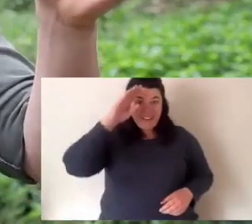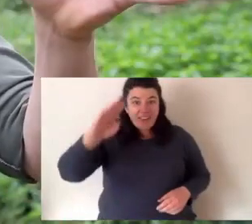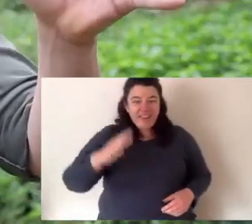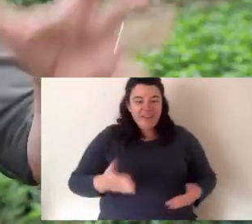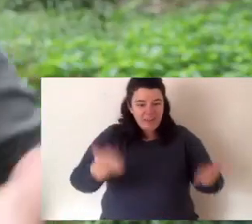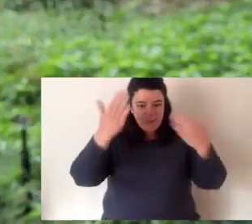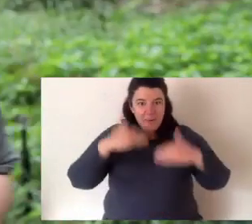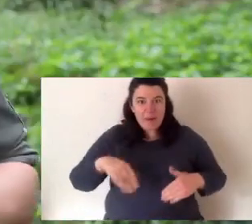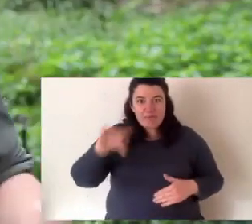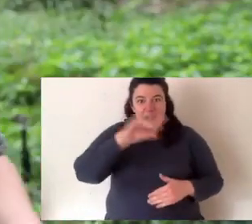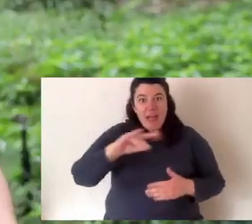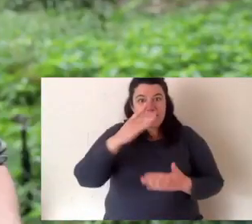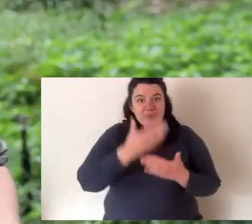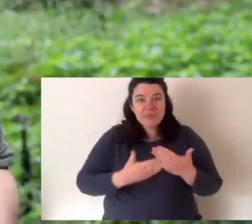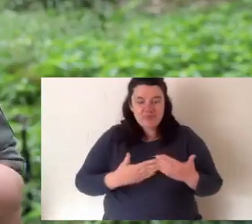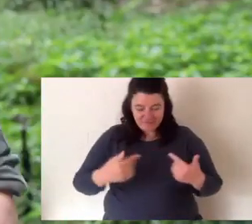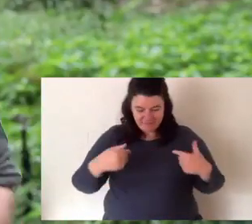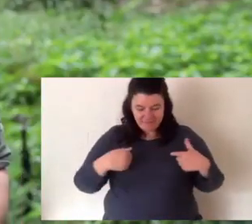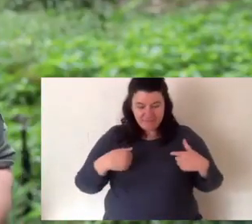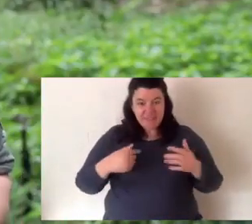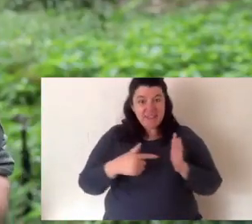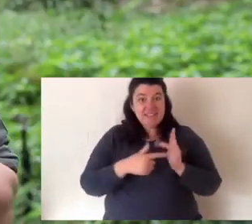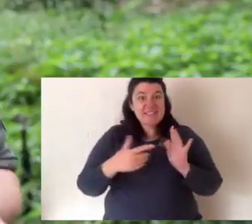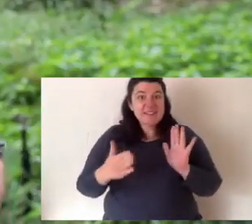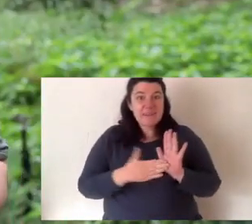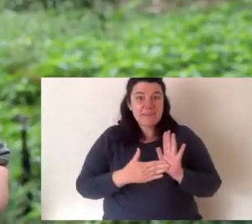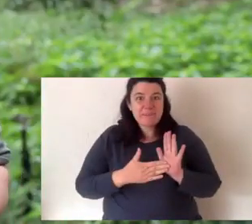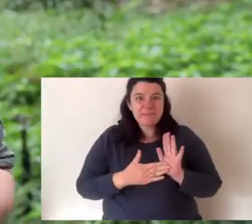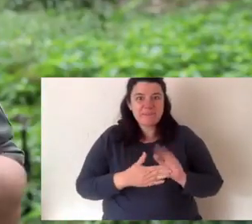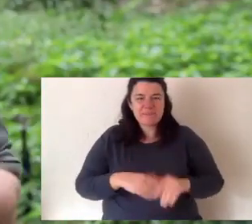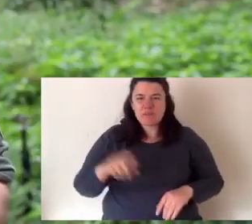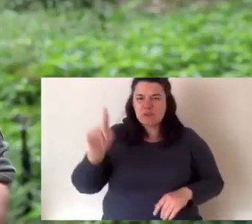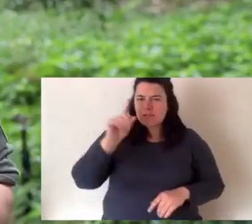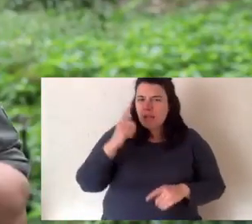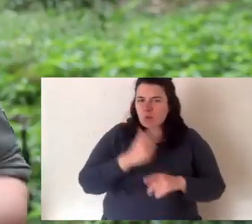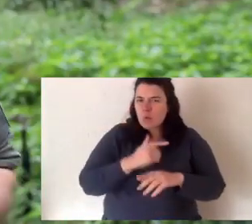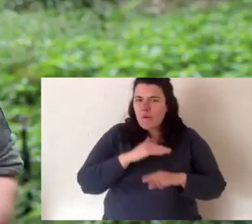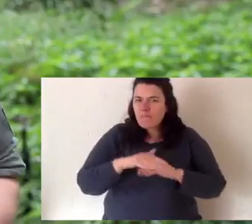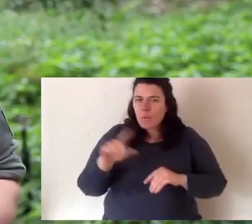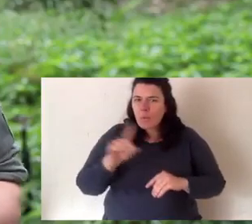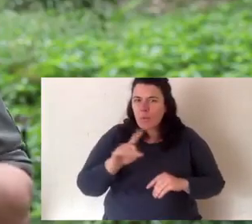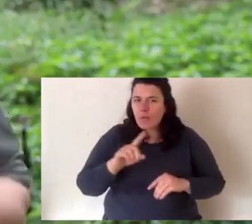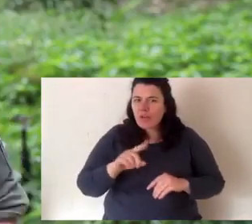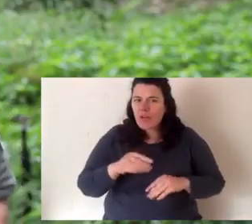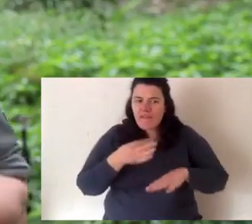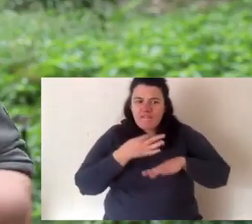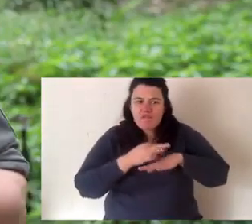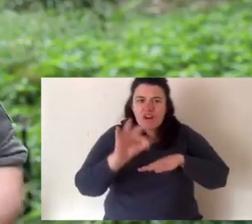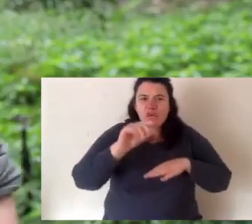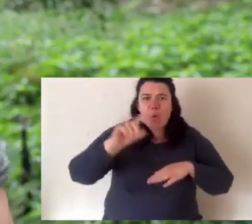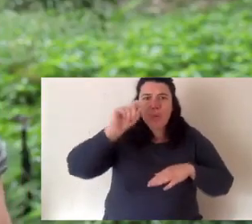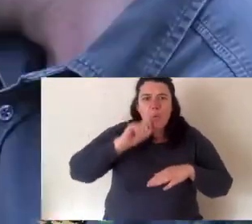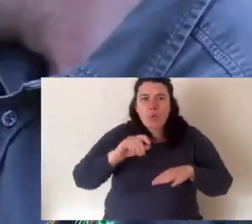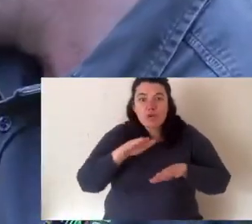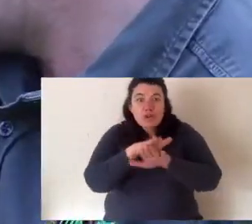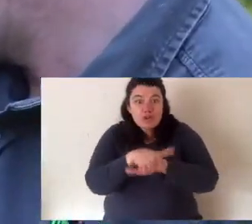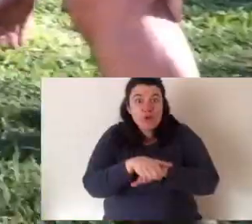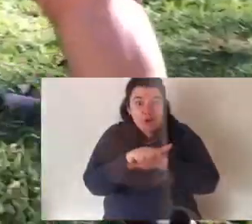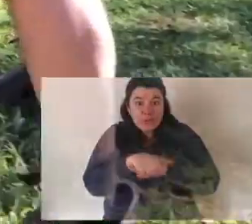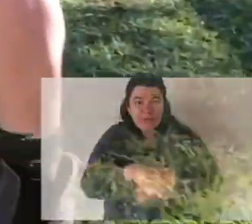G'day everyone, welcome to Animal Tales with Tim Faulkner. That's me. Today, I'm talking about freshwater turtles.